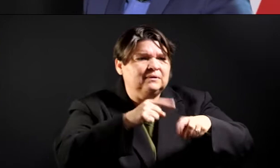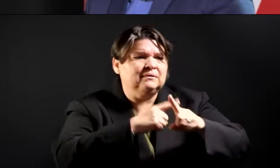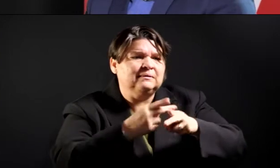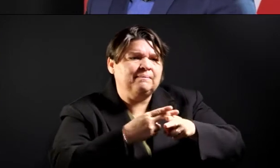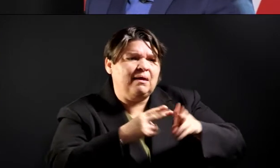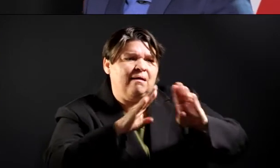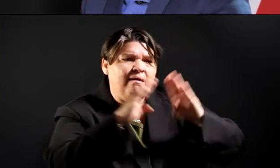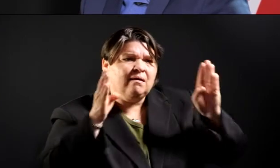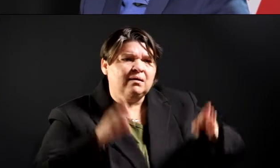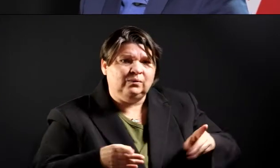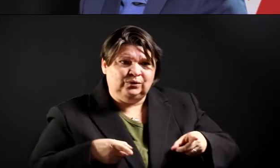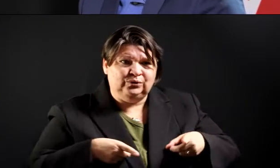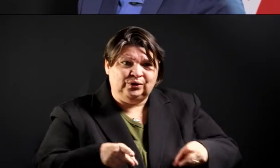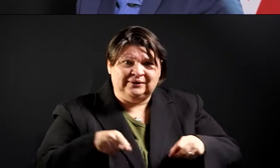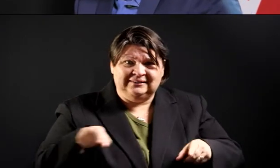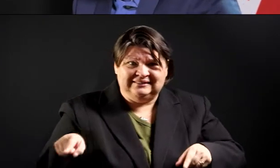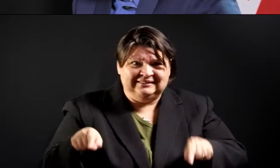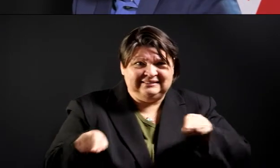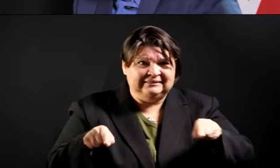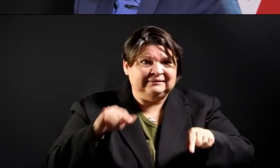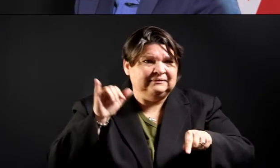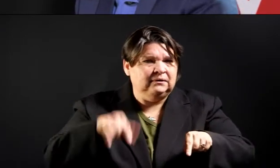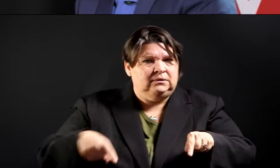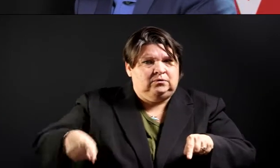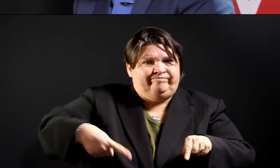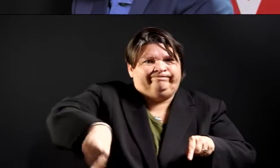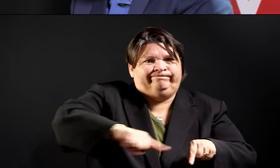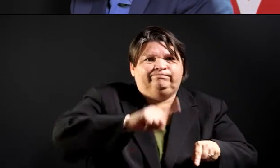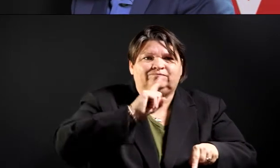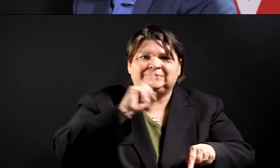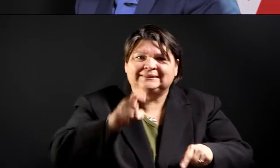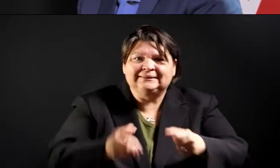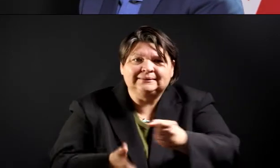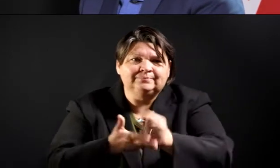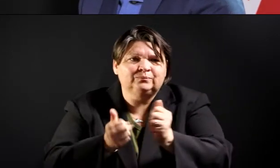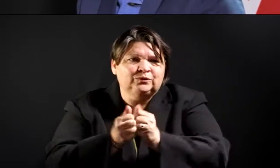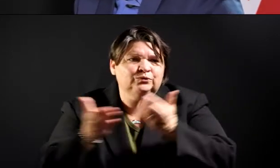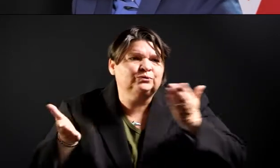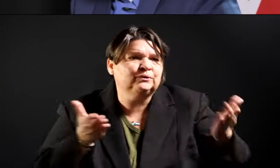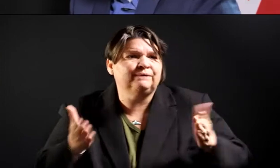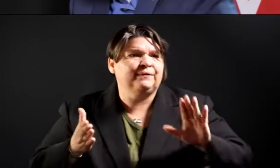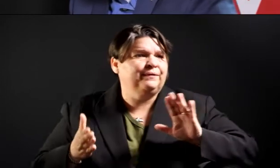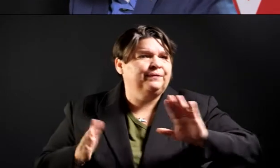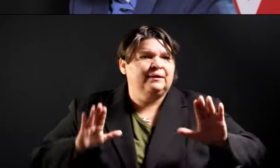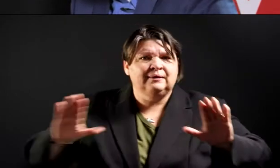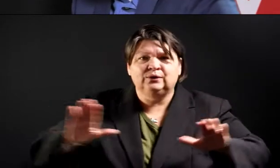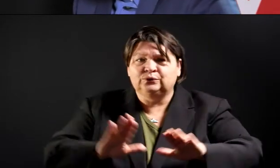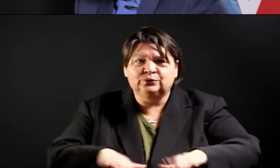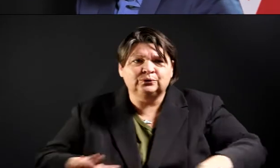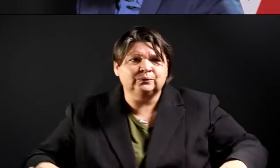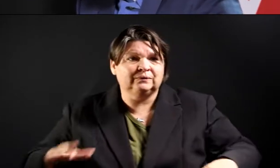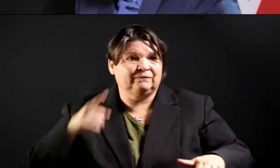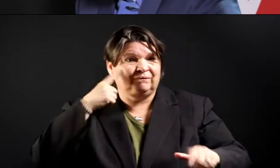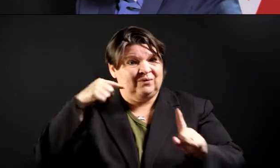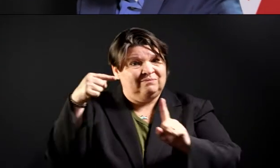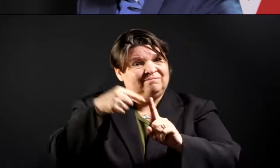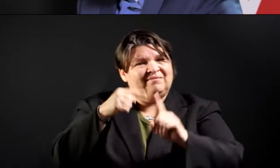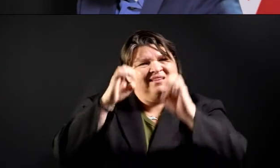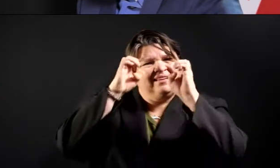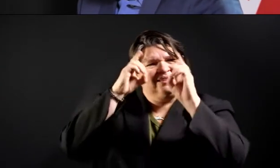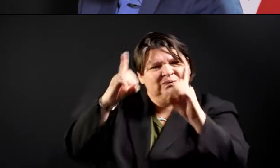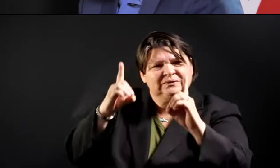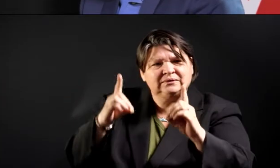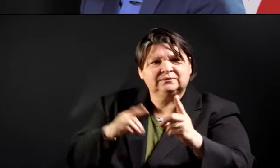large and pronounced gap in how they can connect in, for their children's sake, to educational opportunities as well as child care